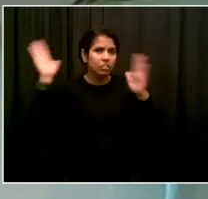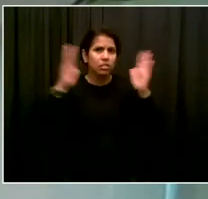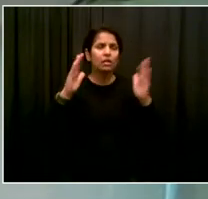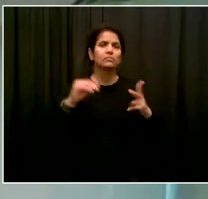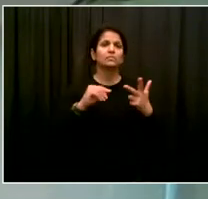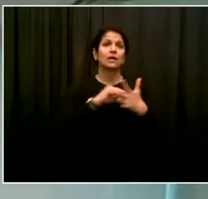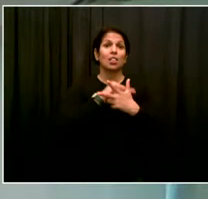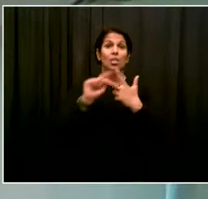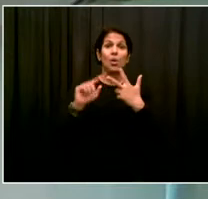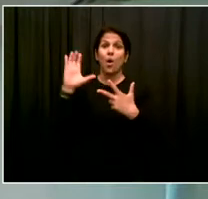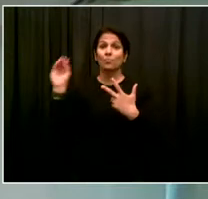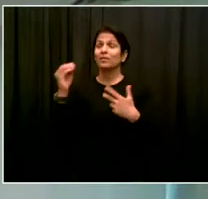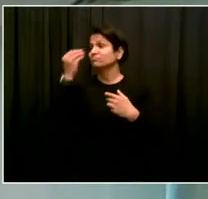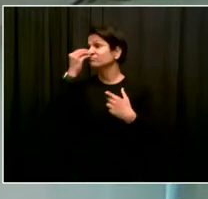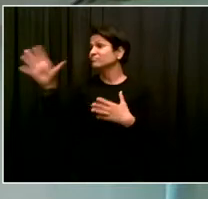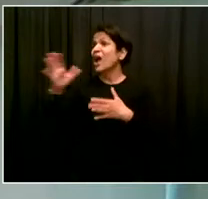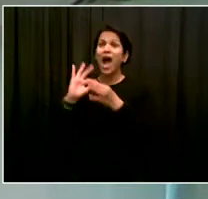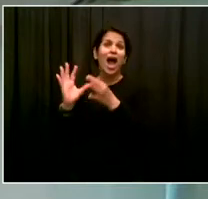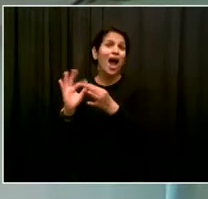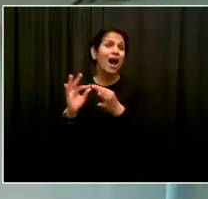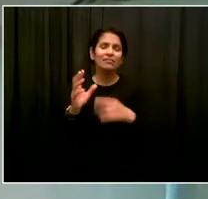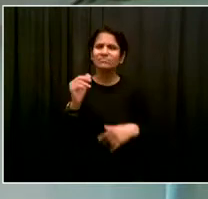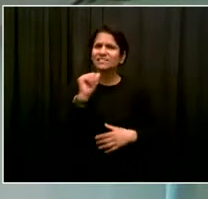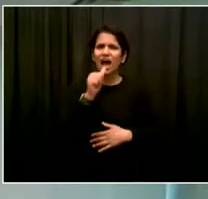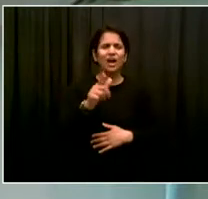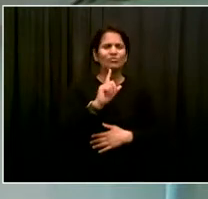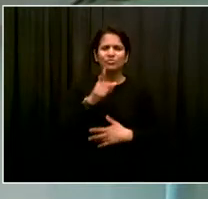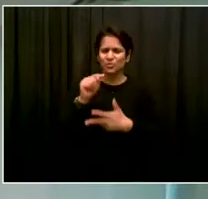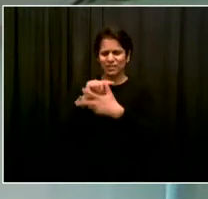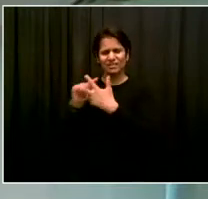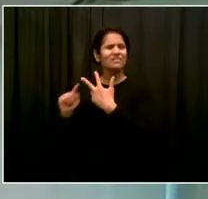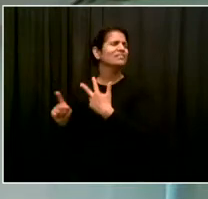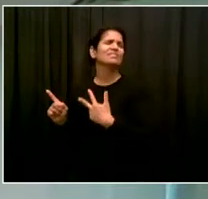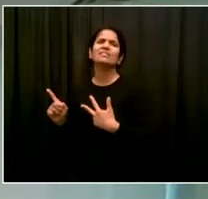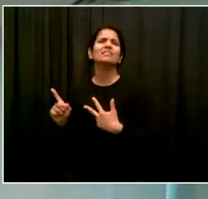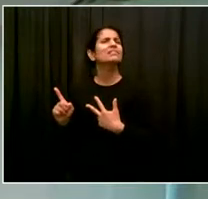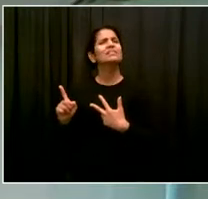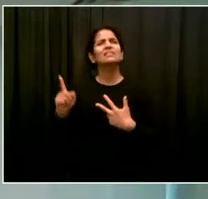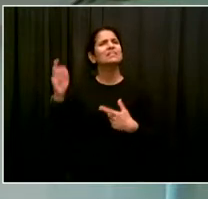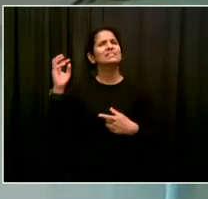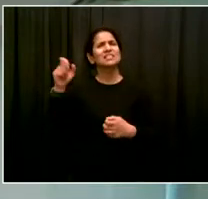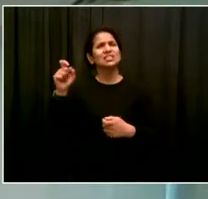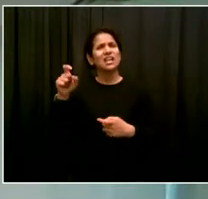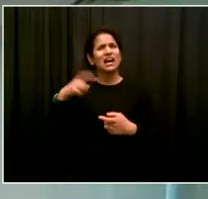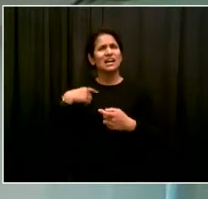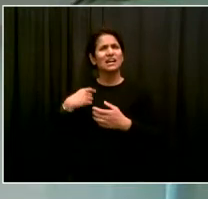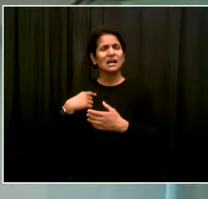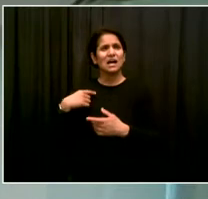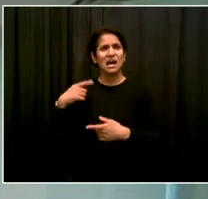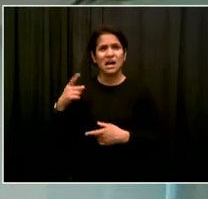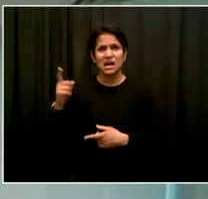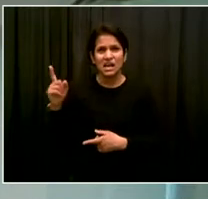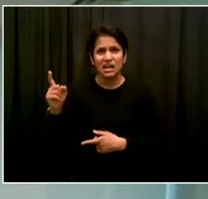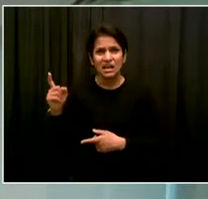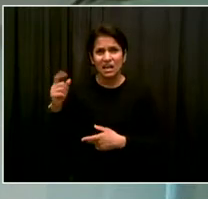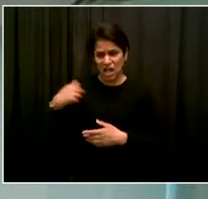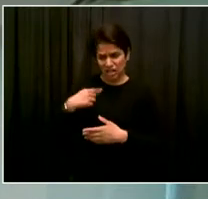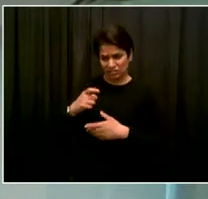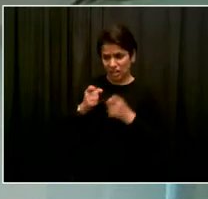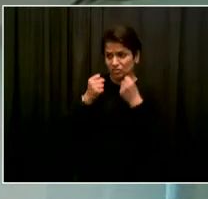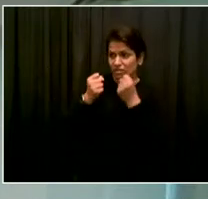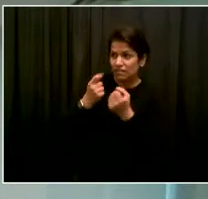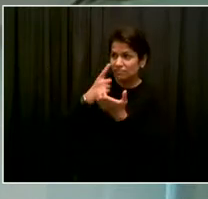making these choices about whether or not to purchase fossil fuels as opposed to use alternatives and whether or not to decide